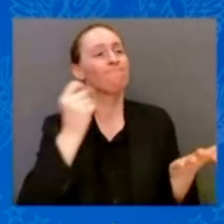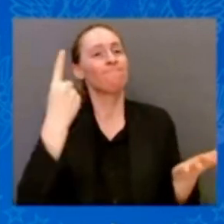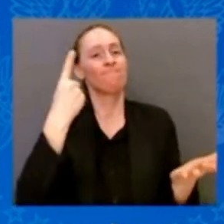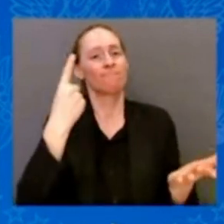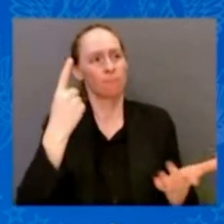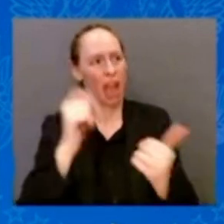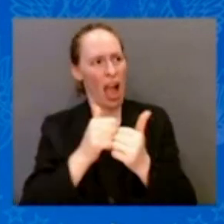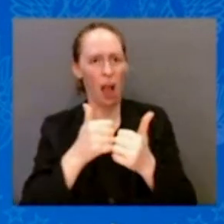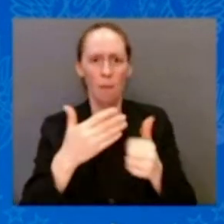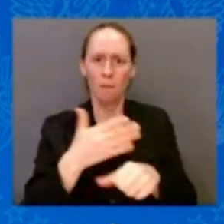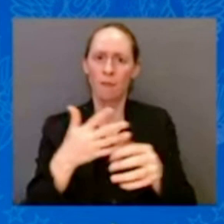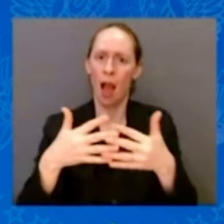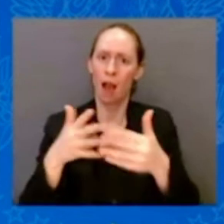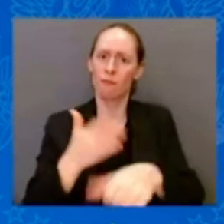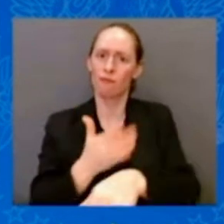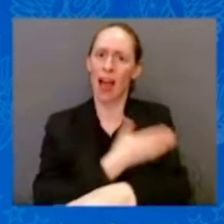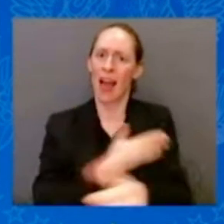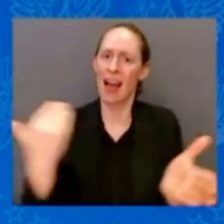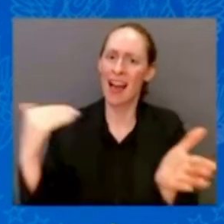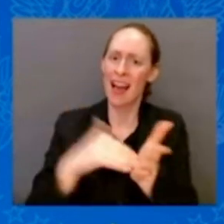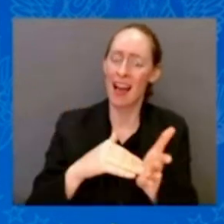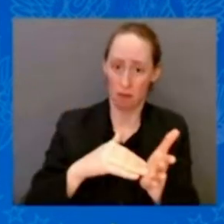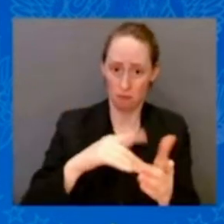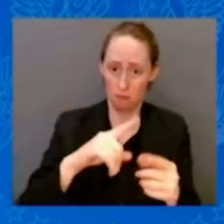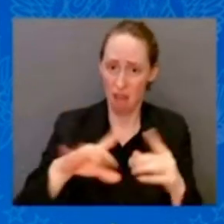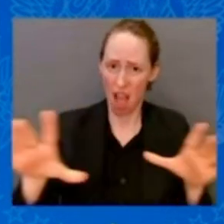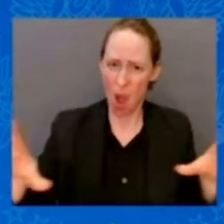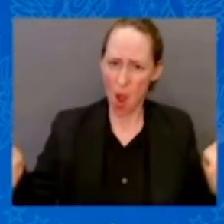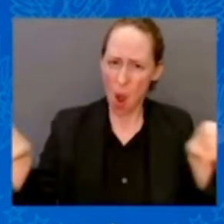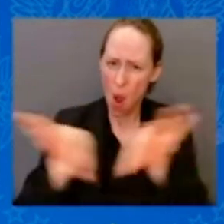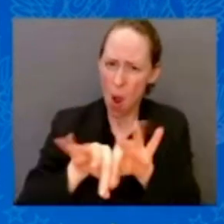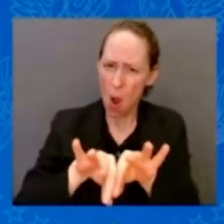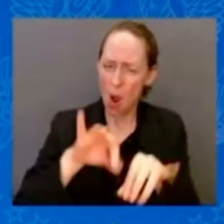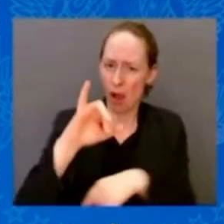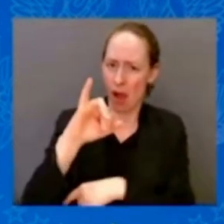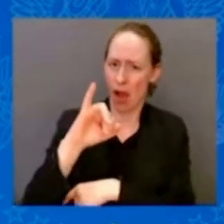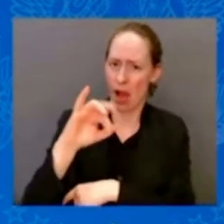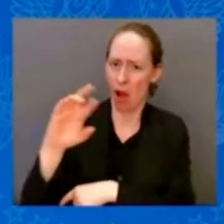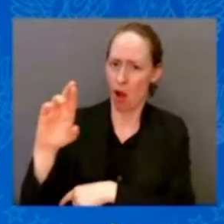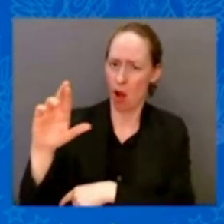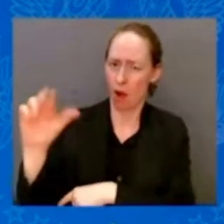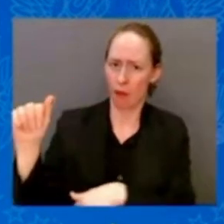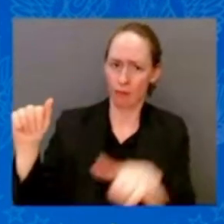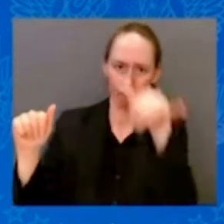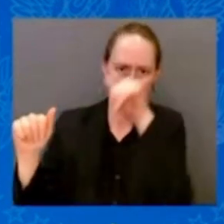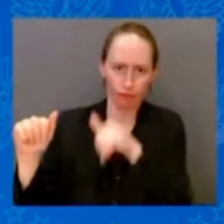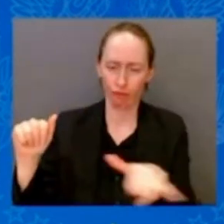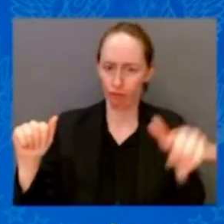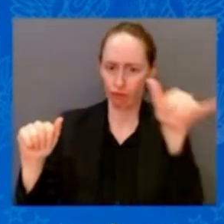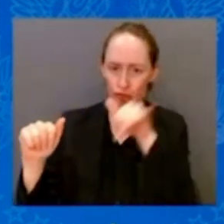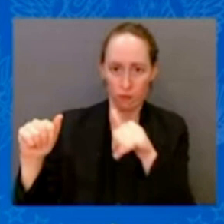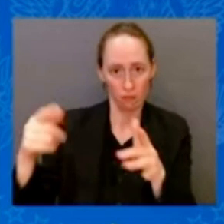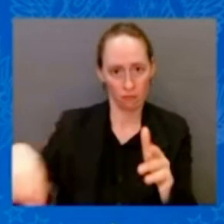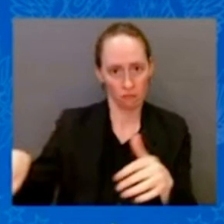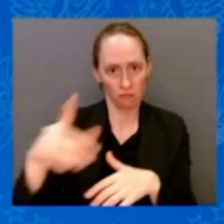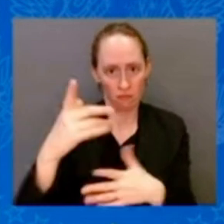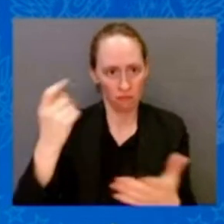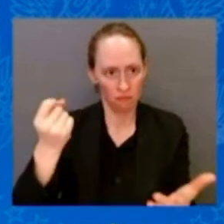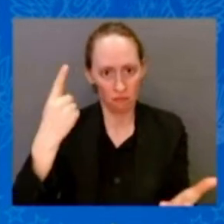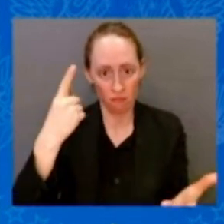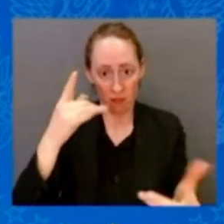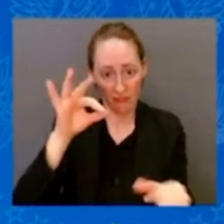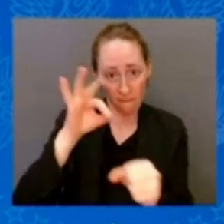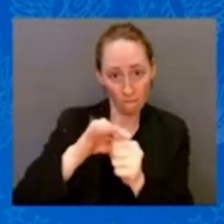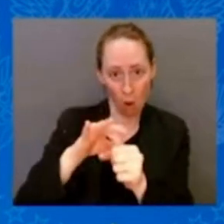Fighting for the sake of fighting gets us nowhere. There's things that — we got to get things done. That's always been